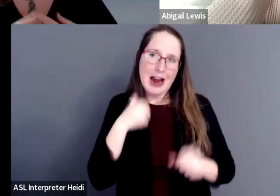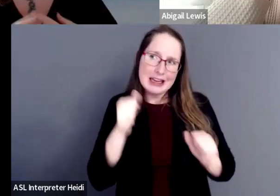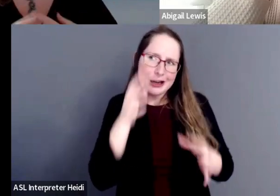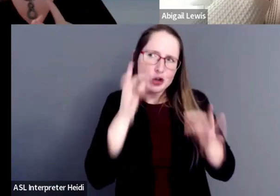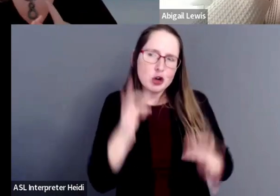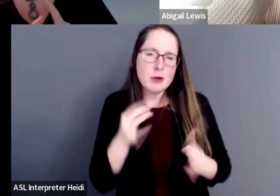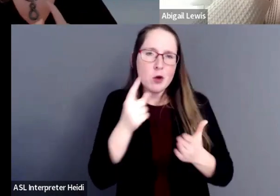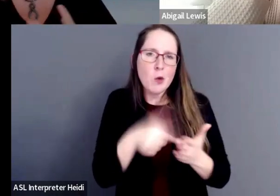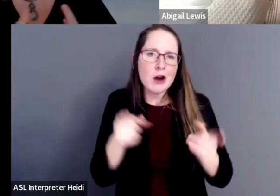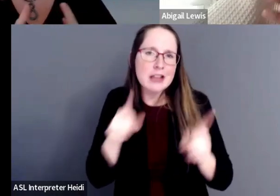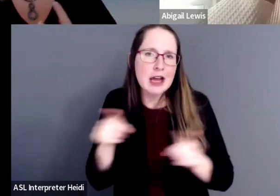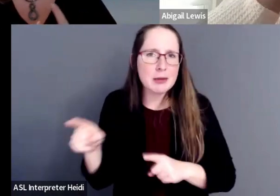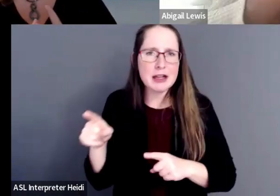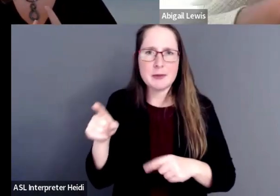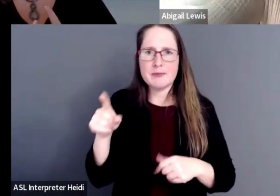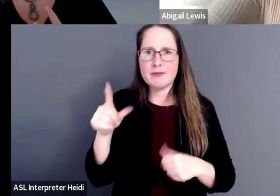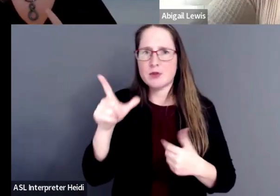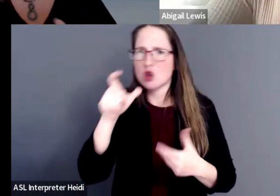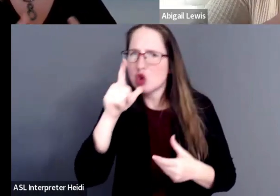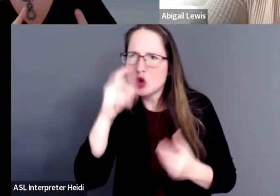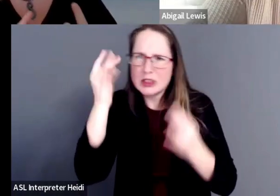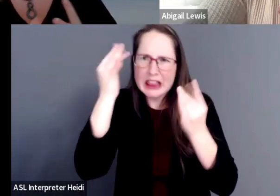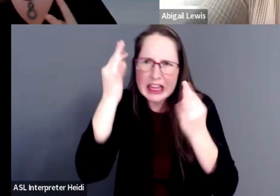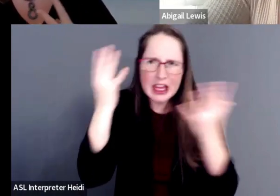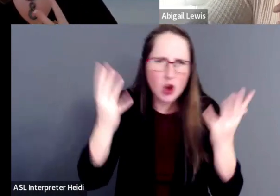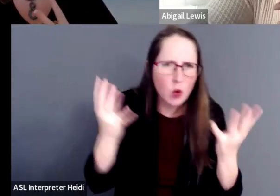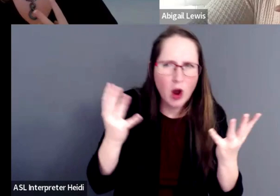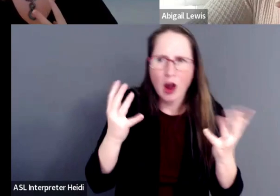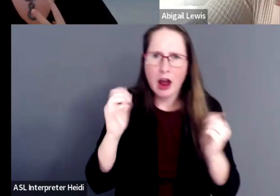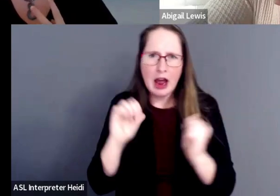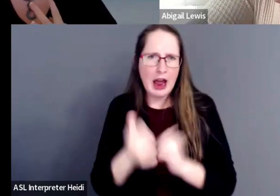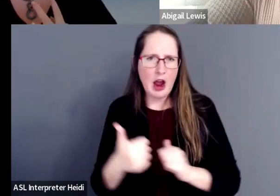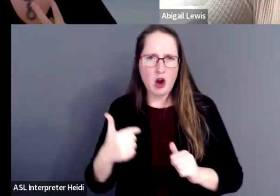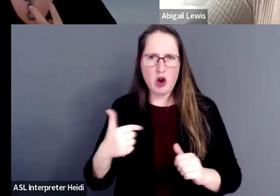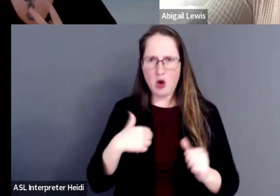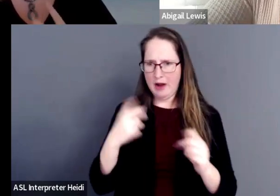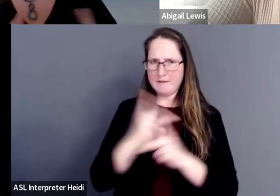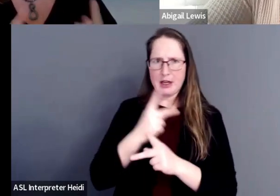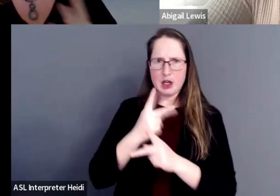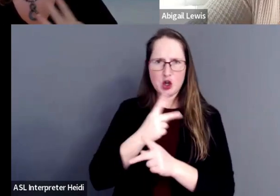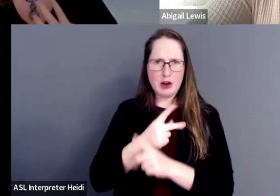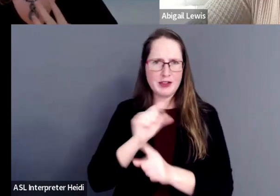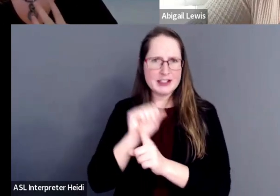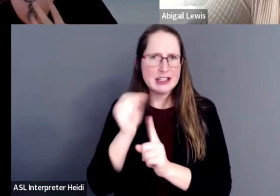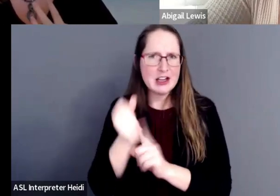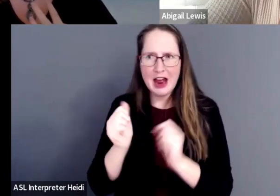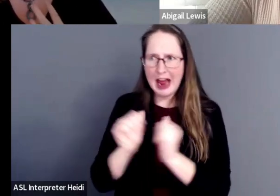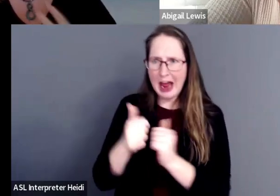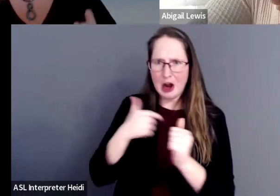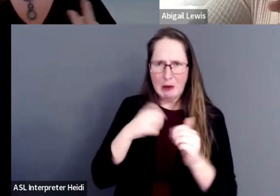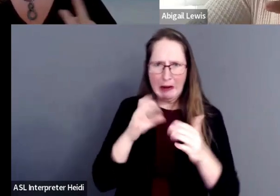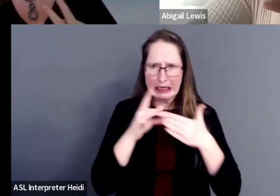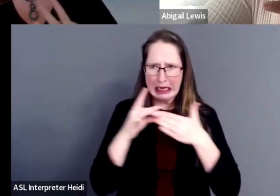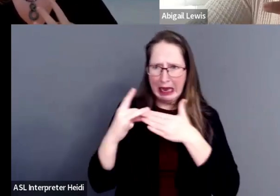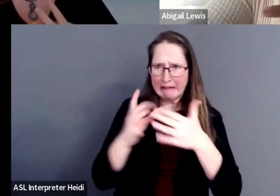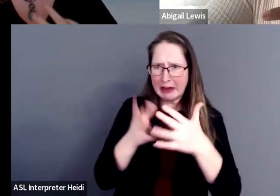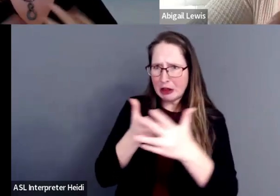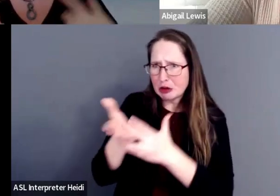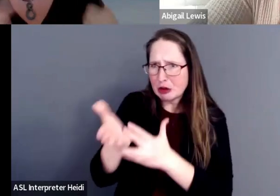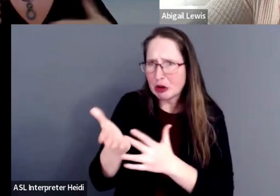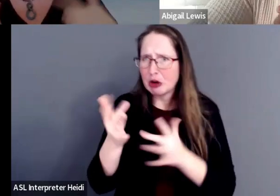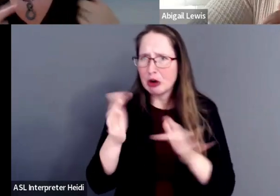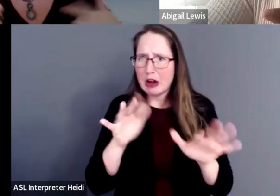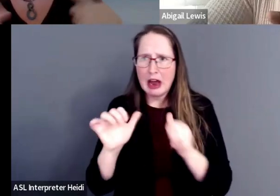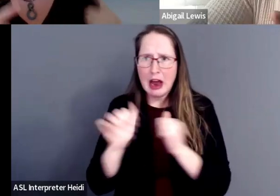who is thinking what? How do I figure out the situation? How do I navigate? How do I proceed?